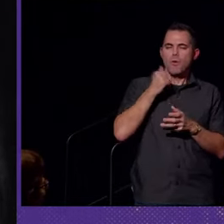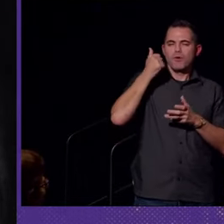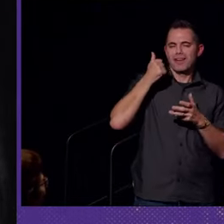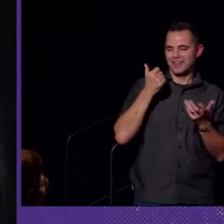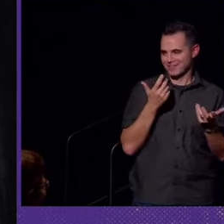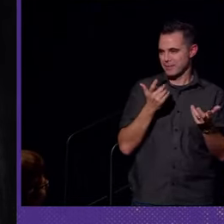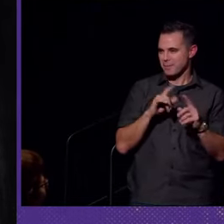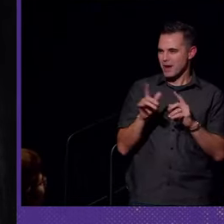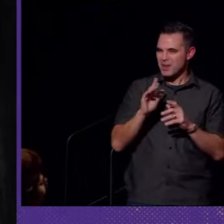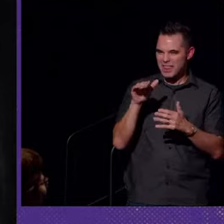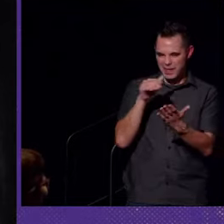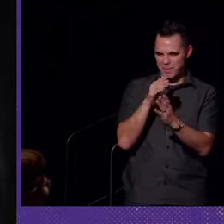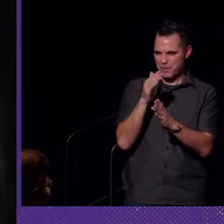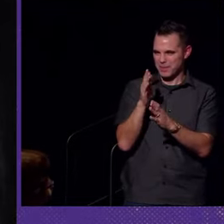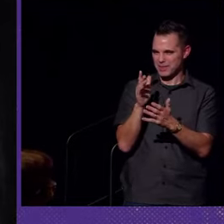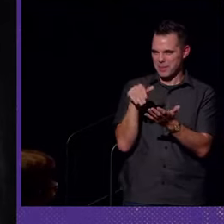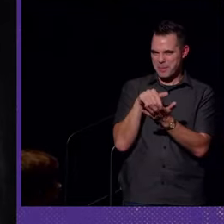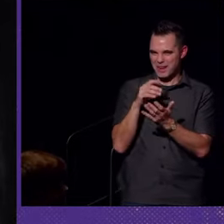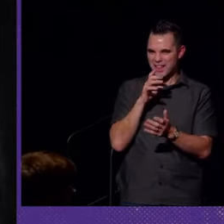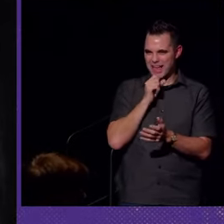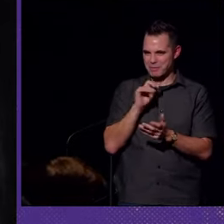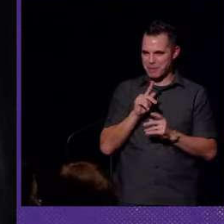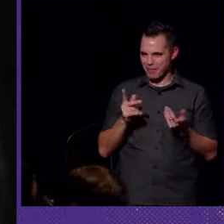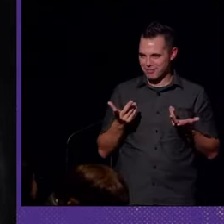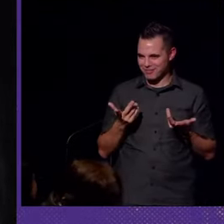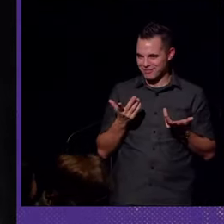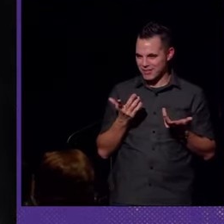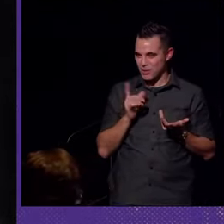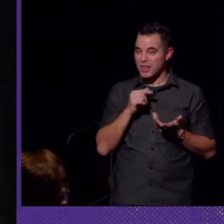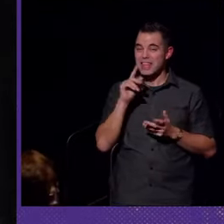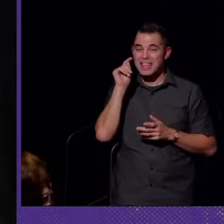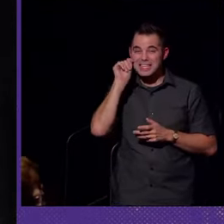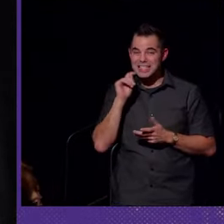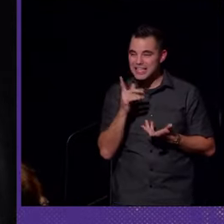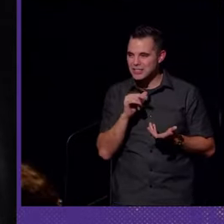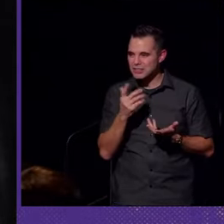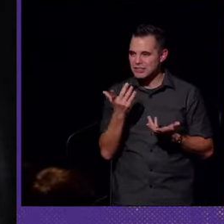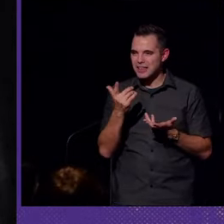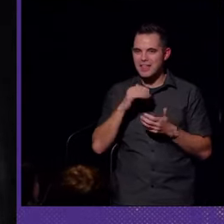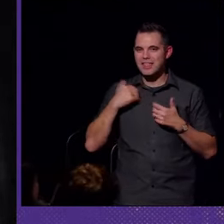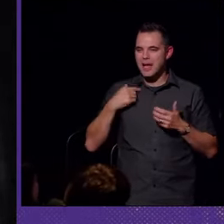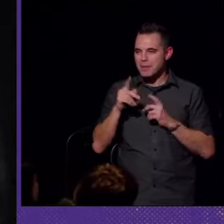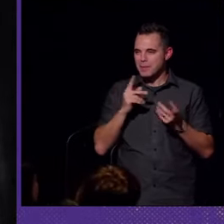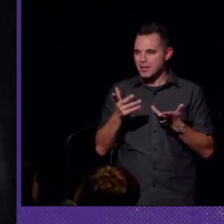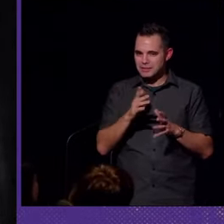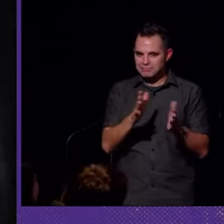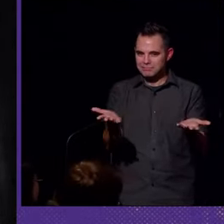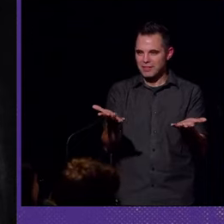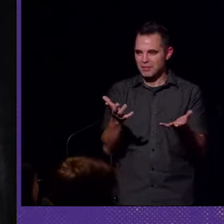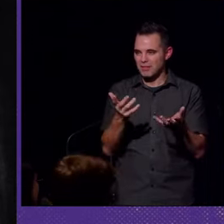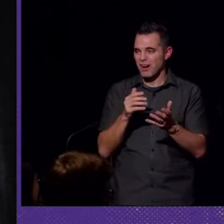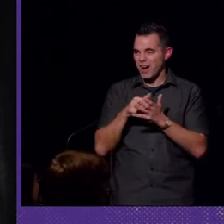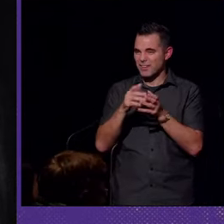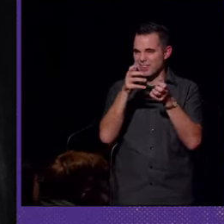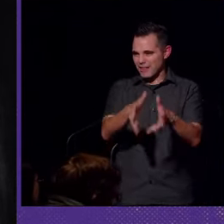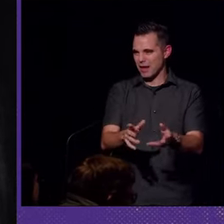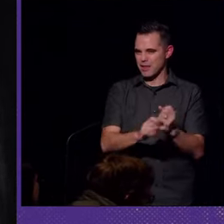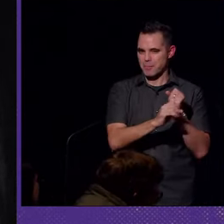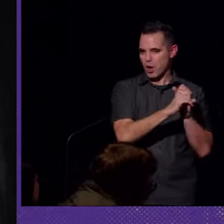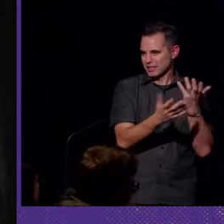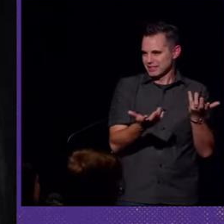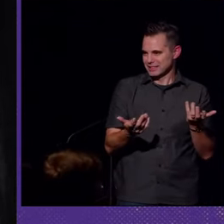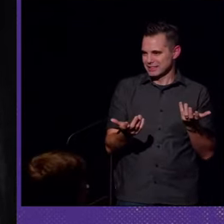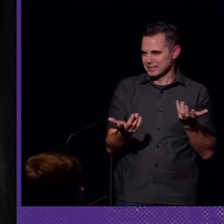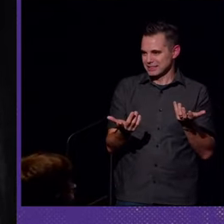But where are the middle-aged people? Where are the teenagers and the young people? They're often left out in marketing. So